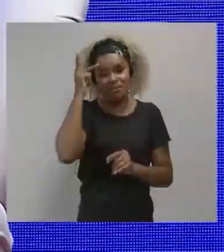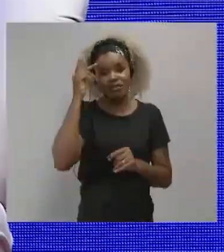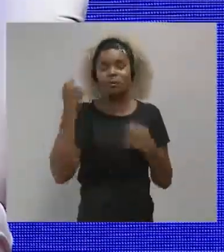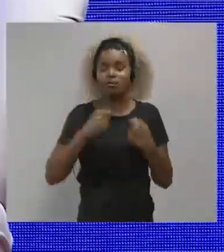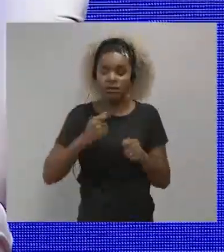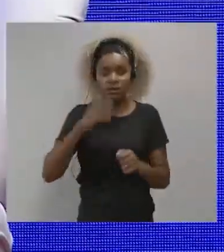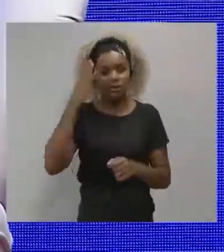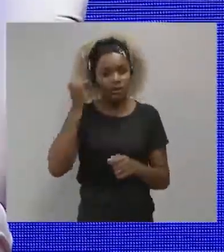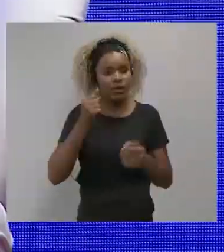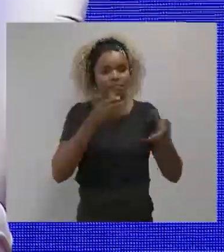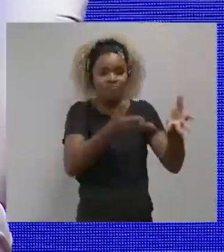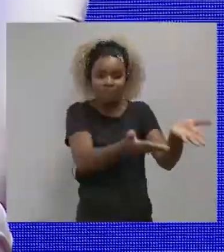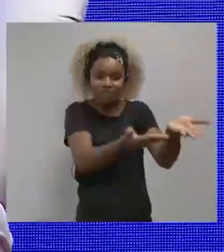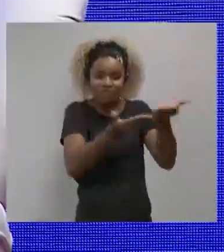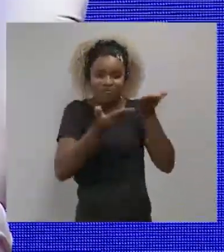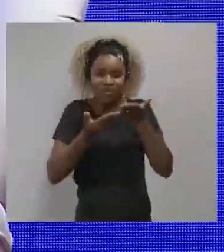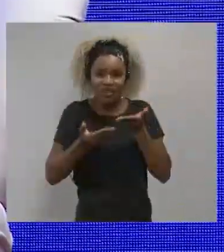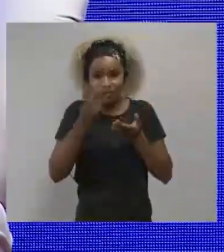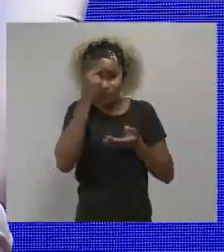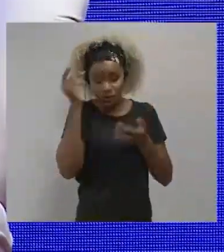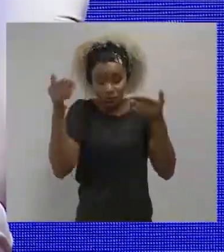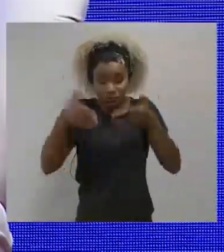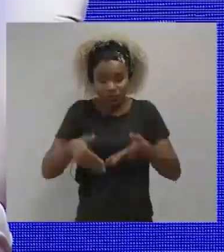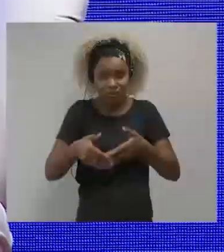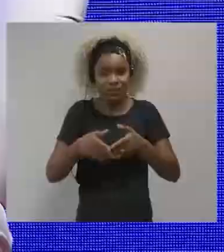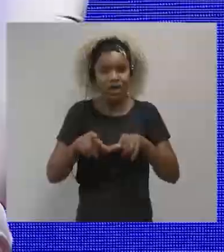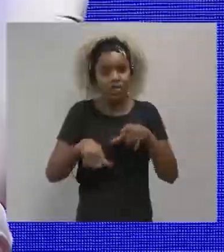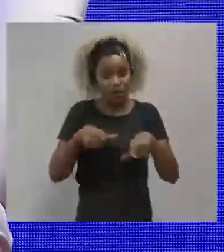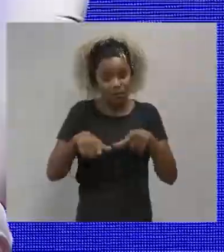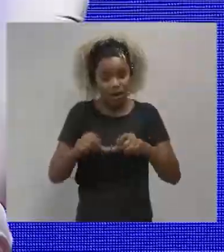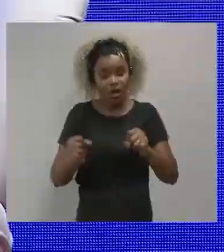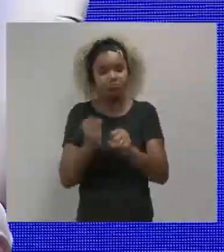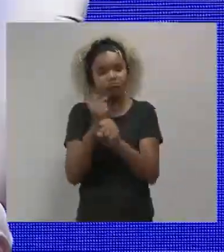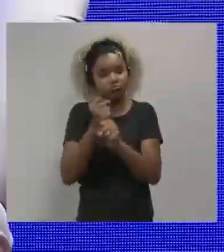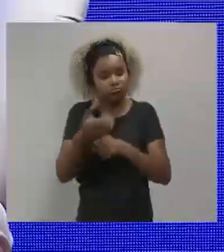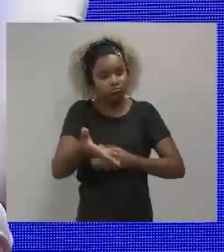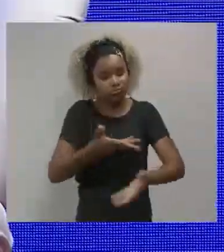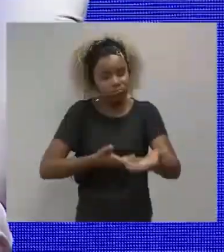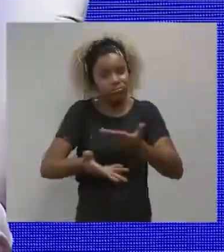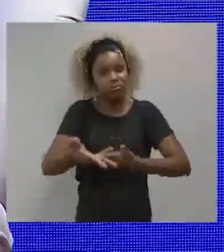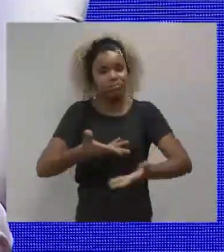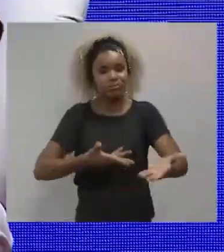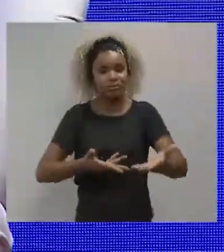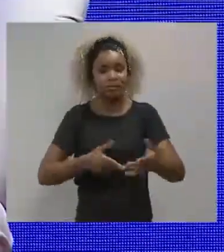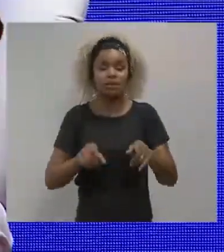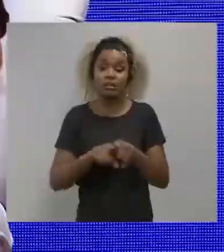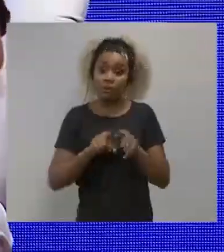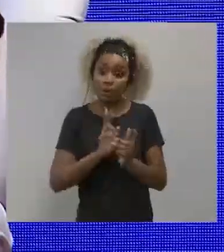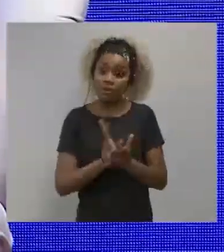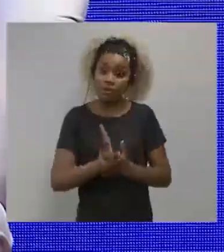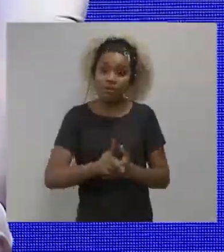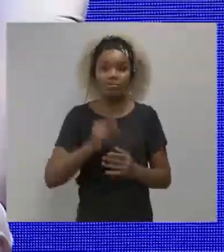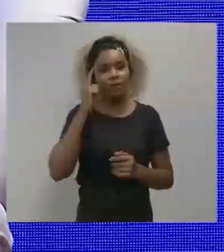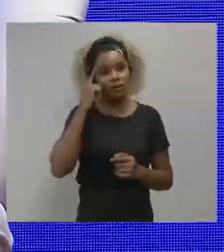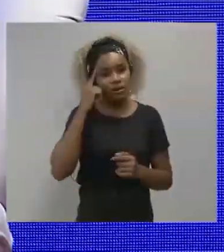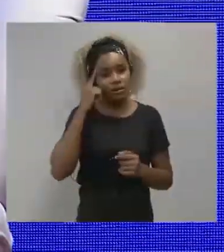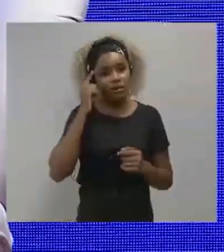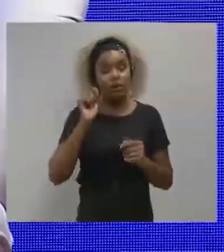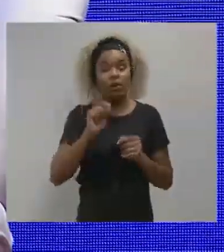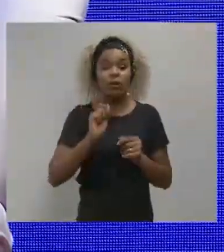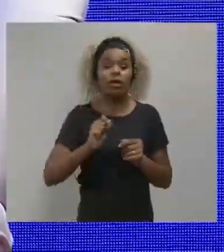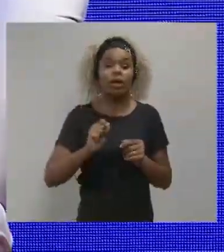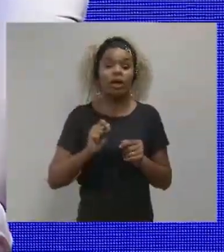way to participate and to bring them inside this collaborative, cooperative environment, environment,